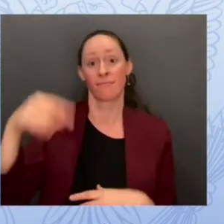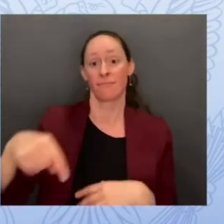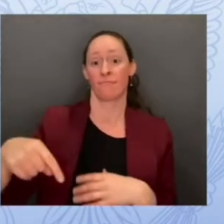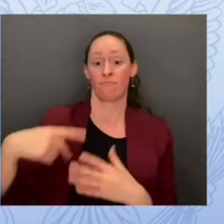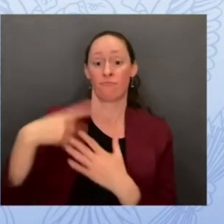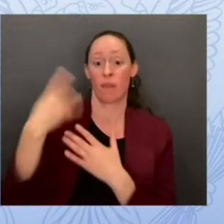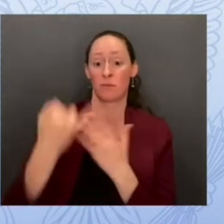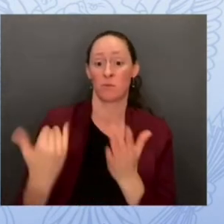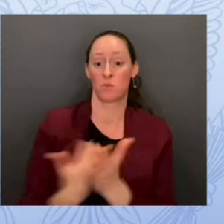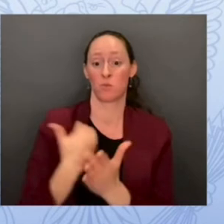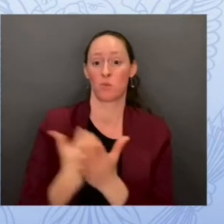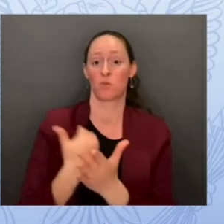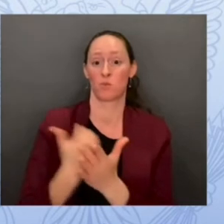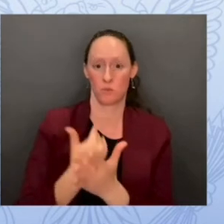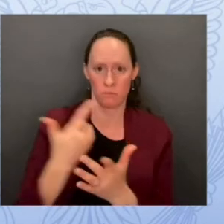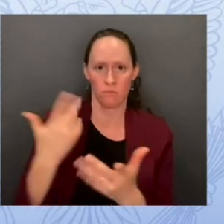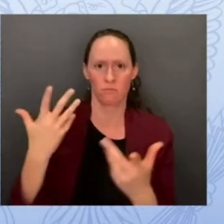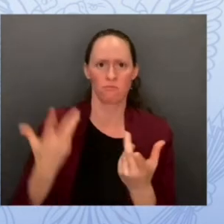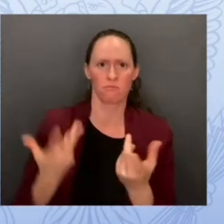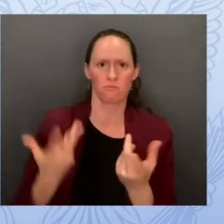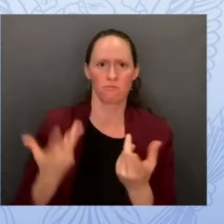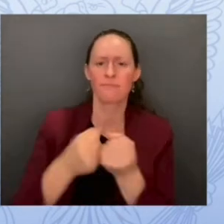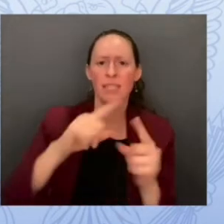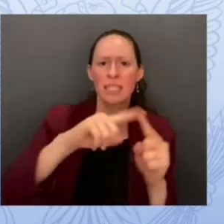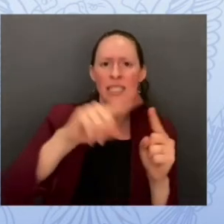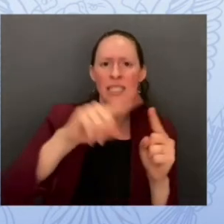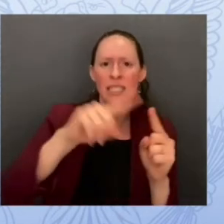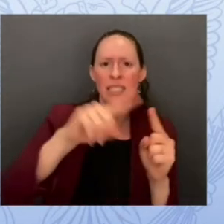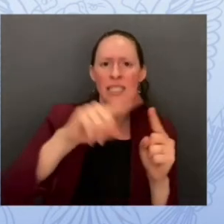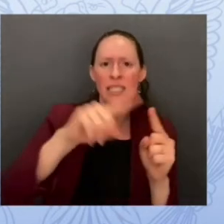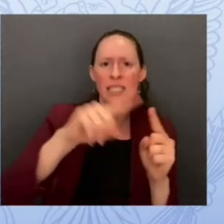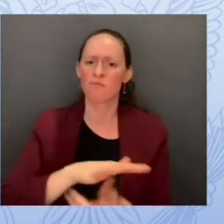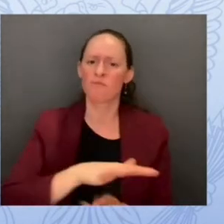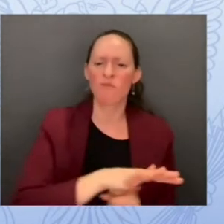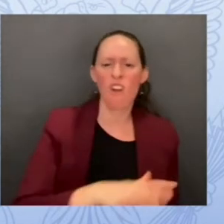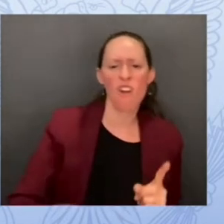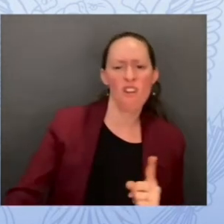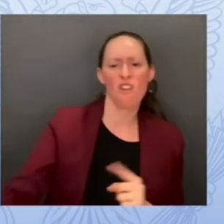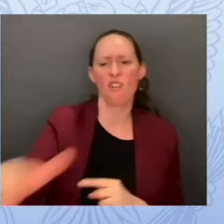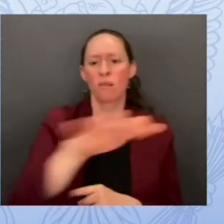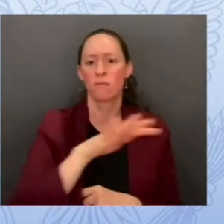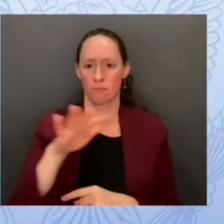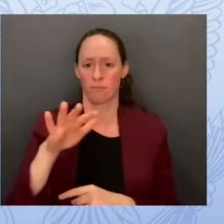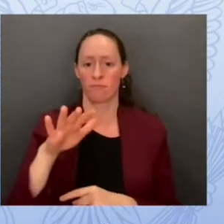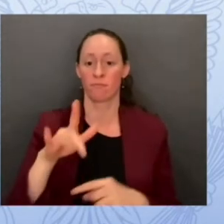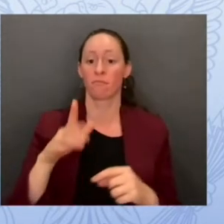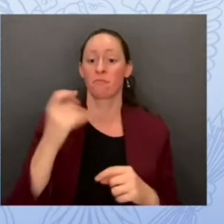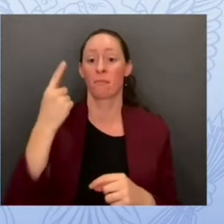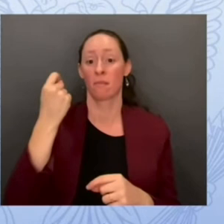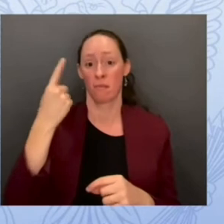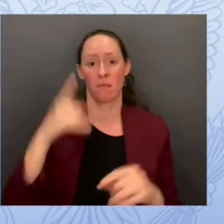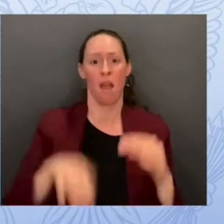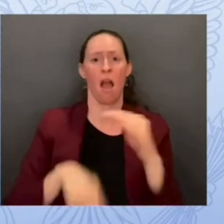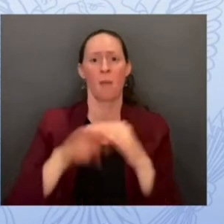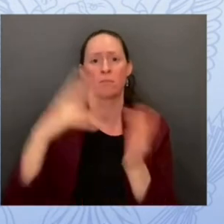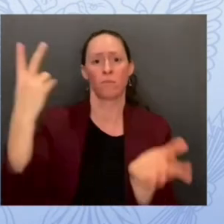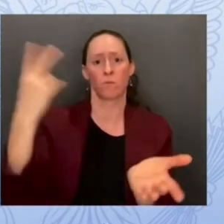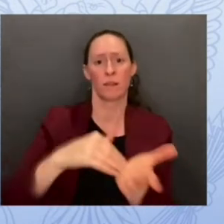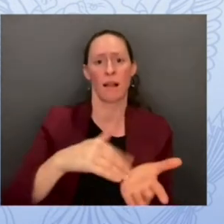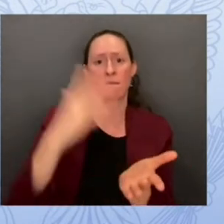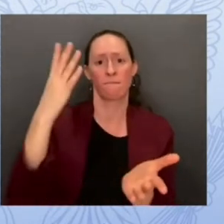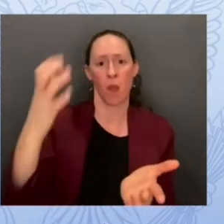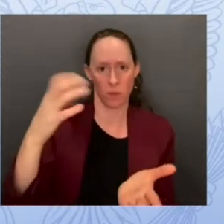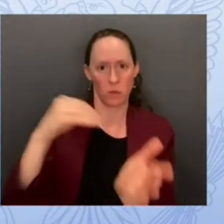states with up with to with that have up to 2500 students access to a package of zero trust cyber security